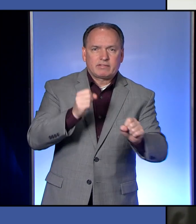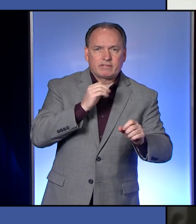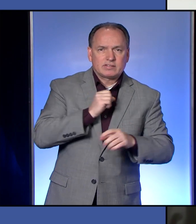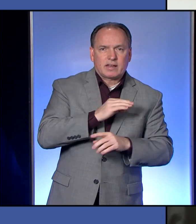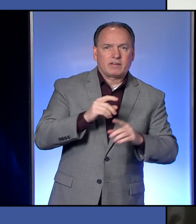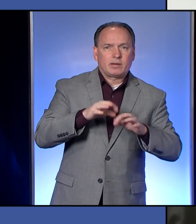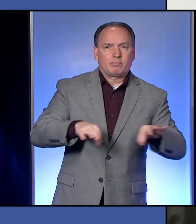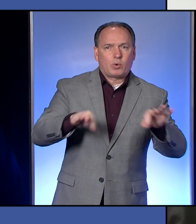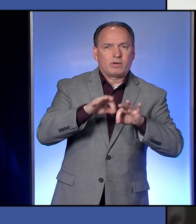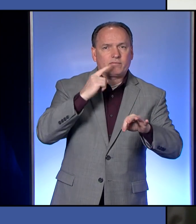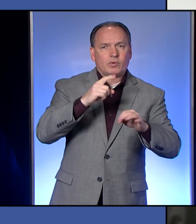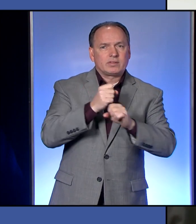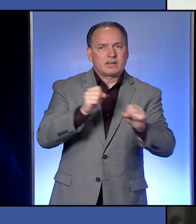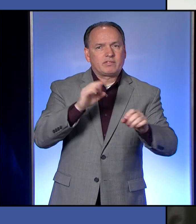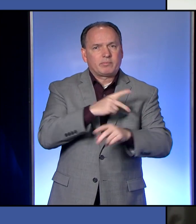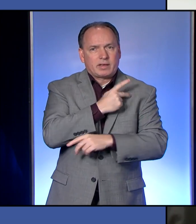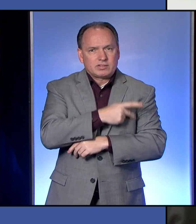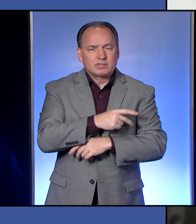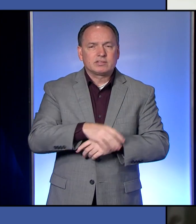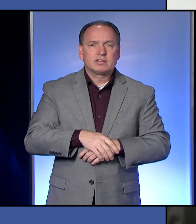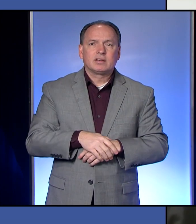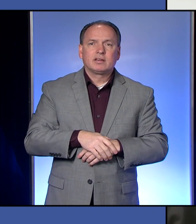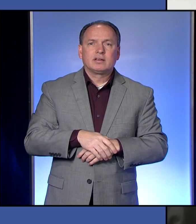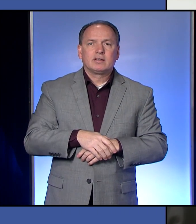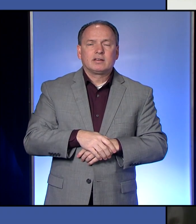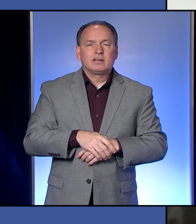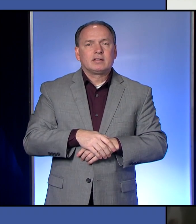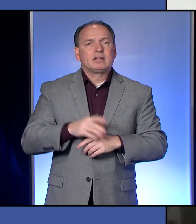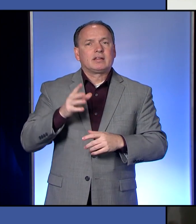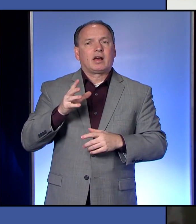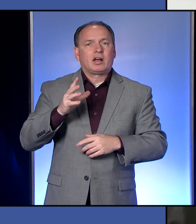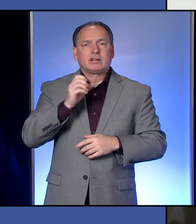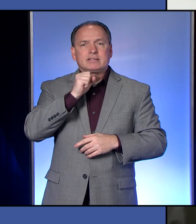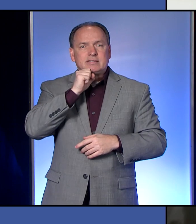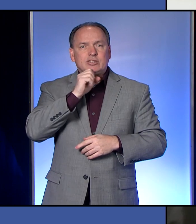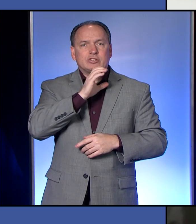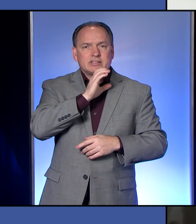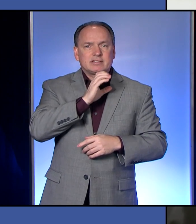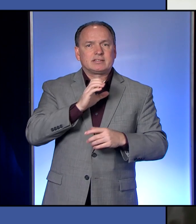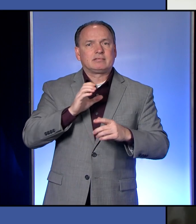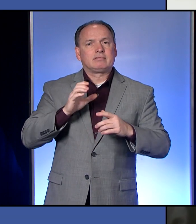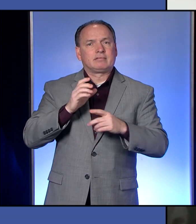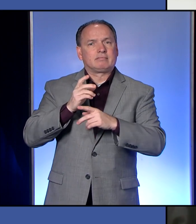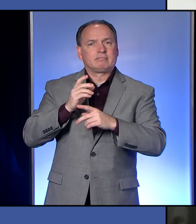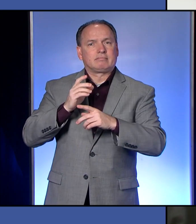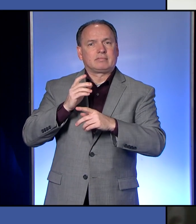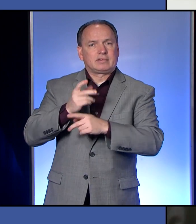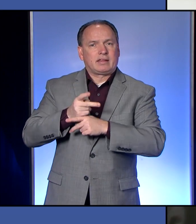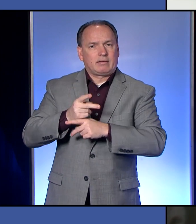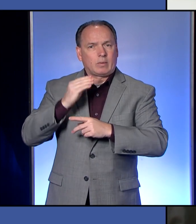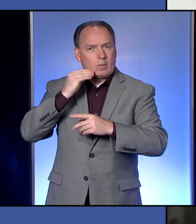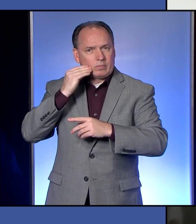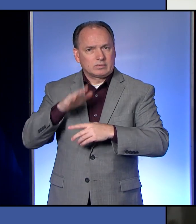important, but the safety of the patients. The senior living facilities and our senior communities continue to follow all the CMS and CDC